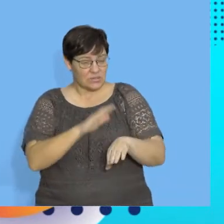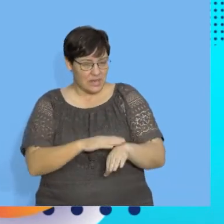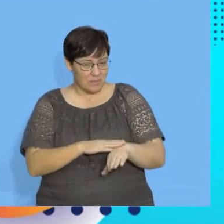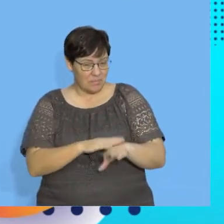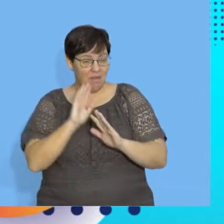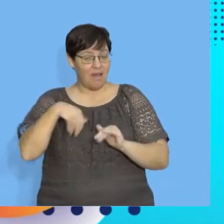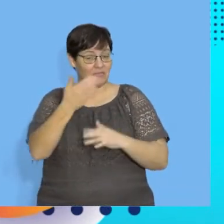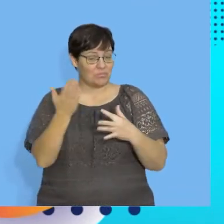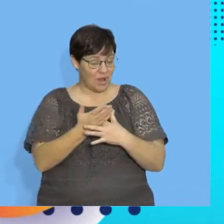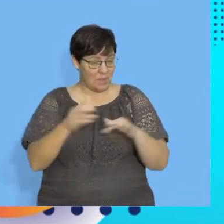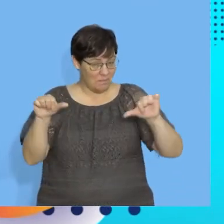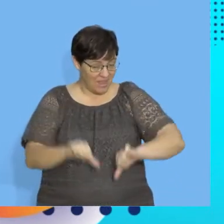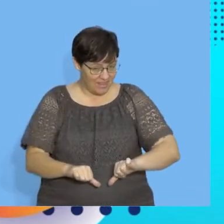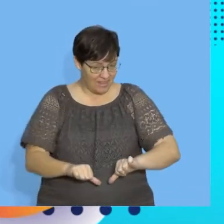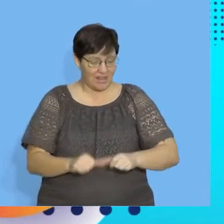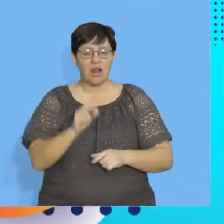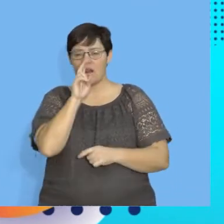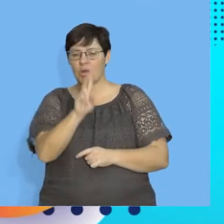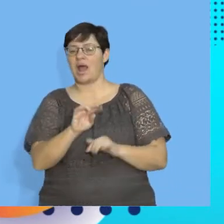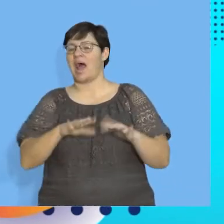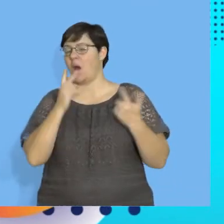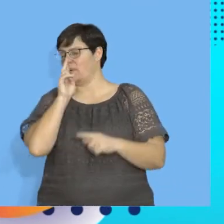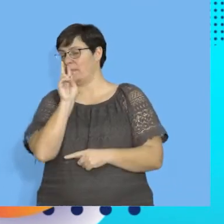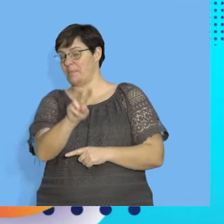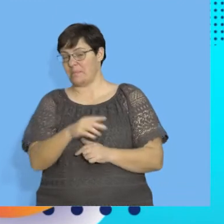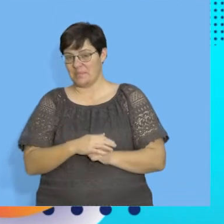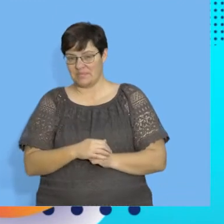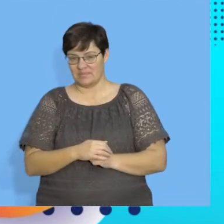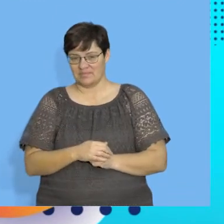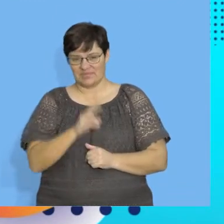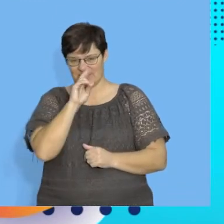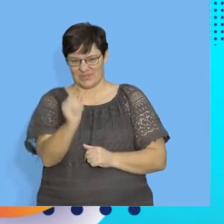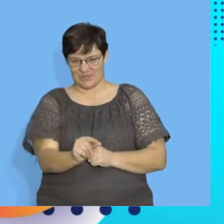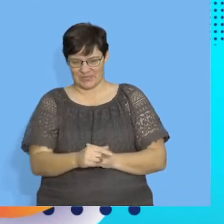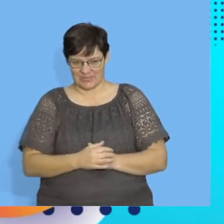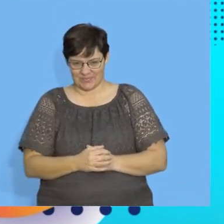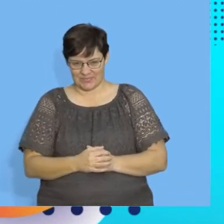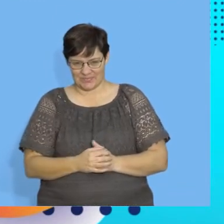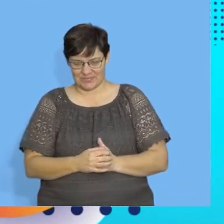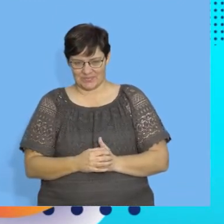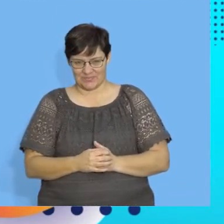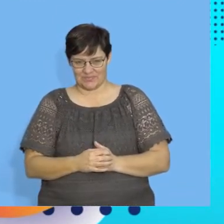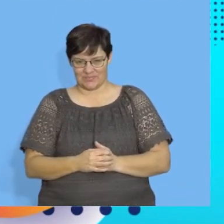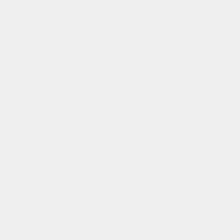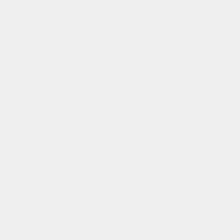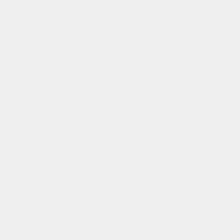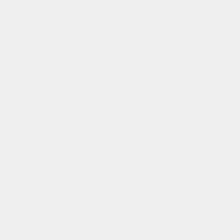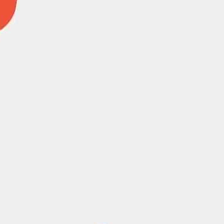Take that time. After the break, we're going to look at how do we see that. Okay. See you shortly.